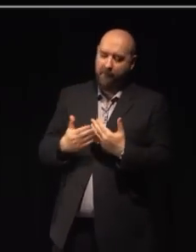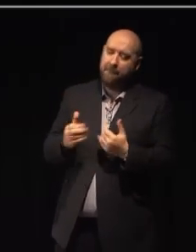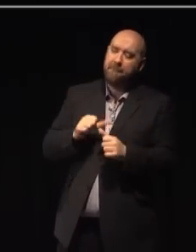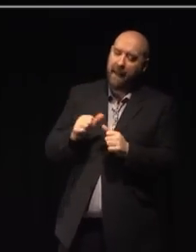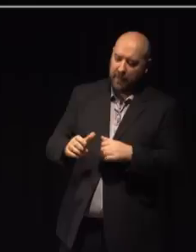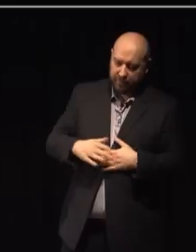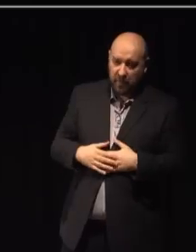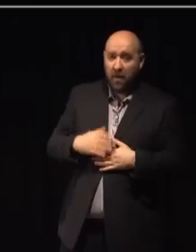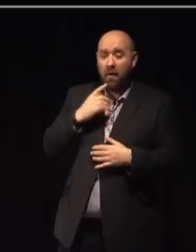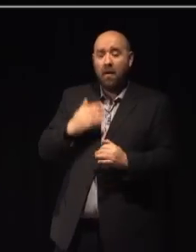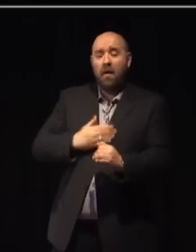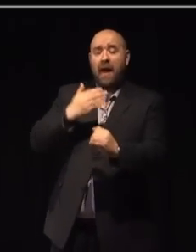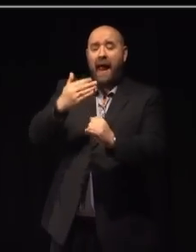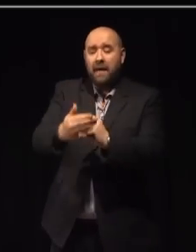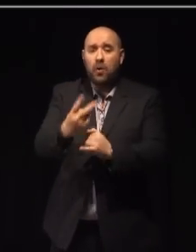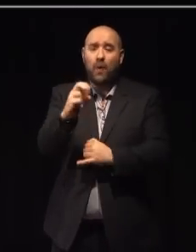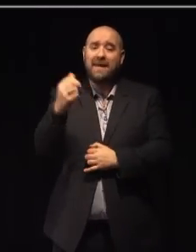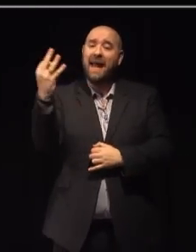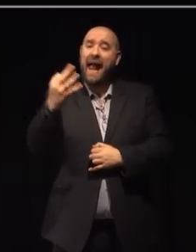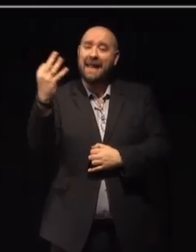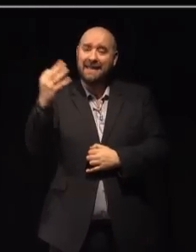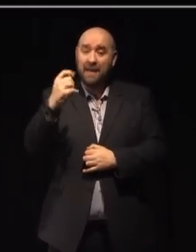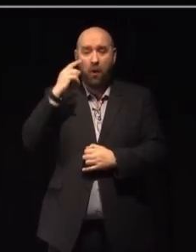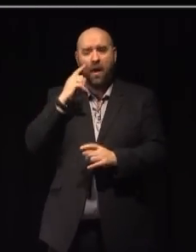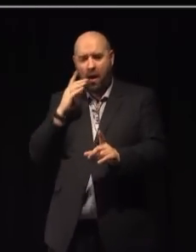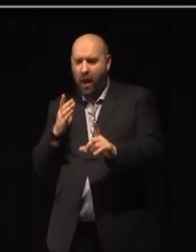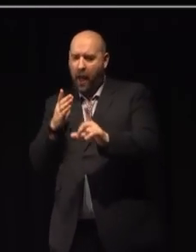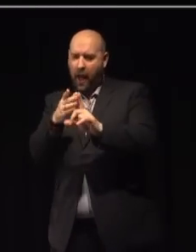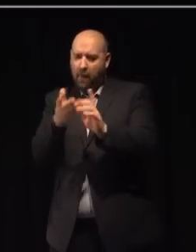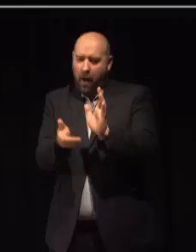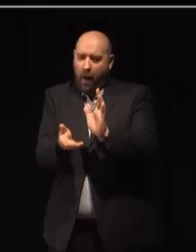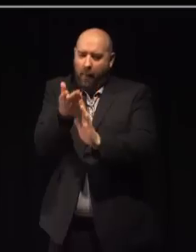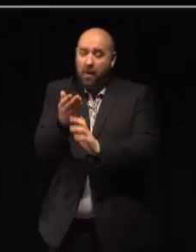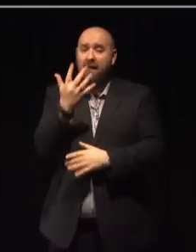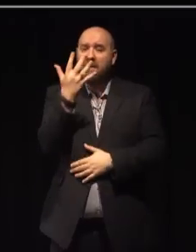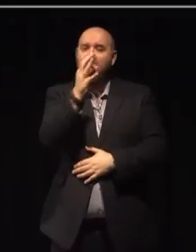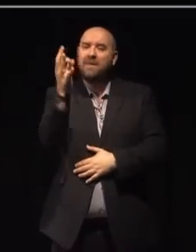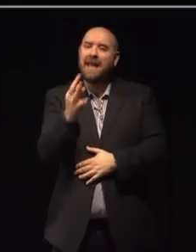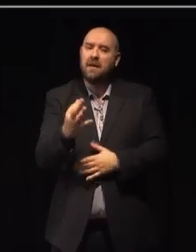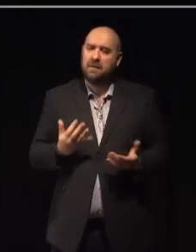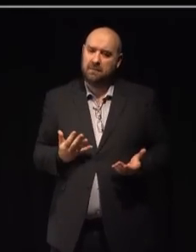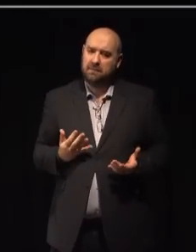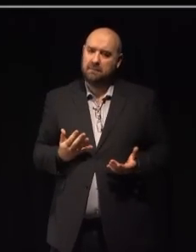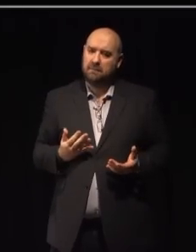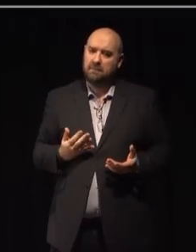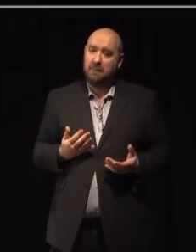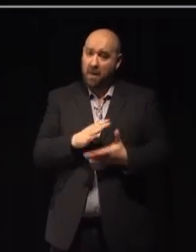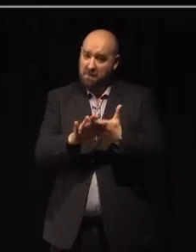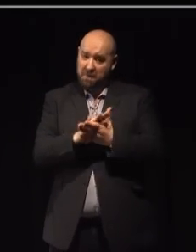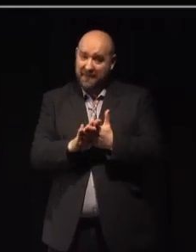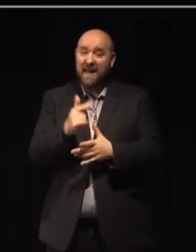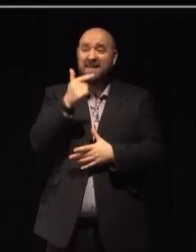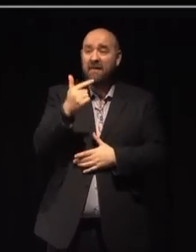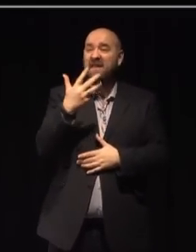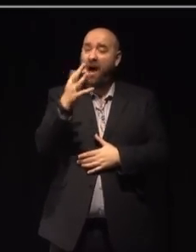end of 2018, we are committing to increase this by at least a further 5 percentage points. At least 75